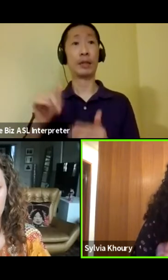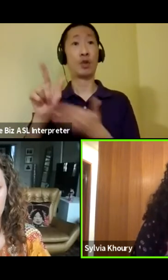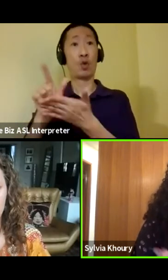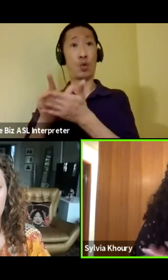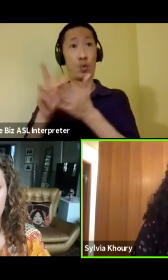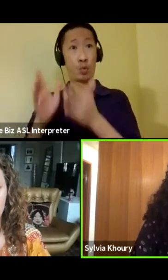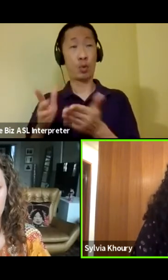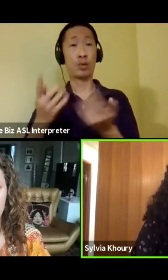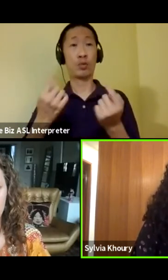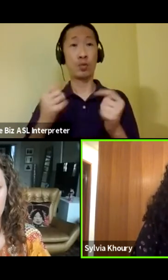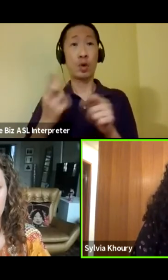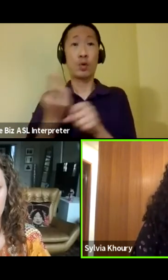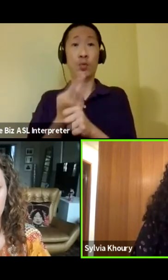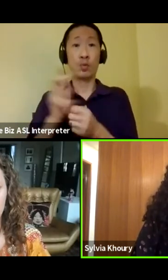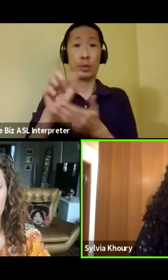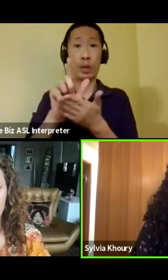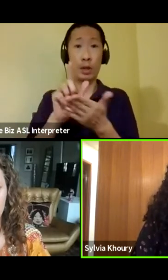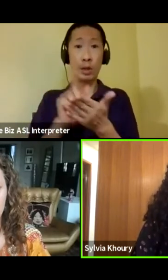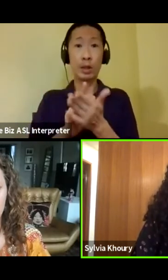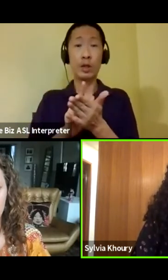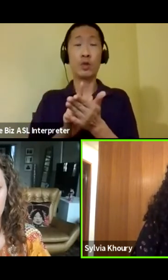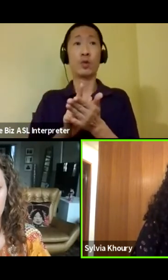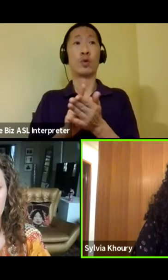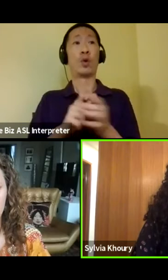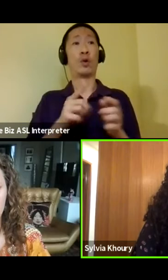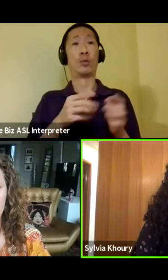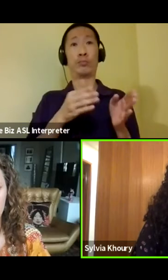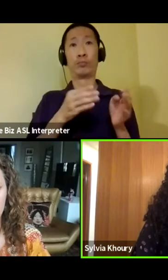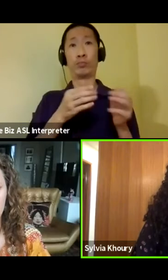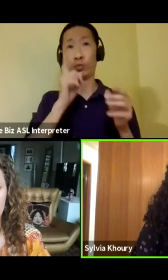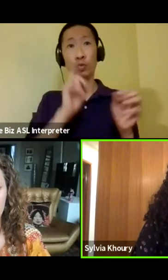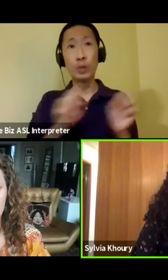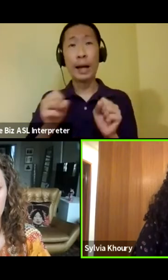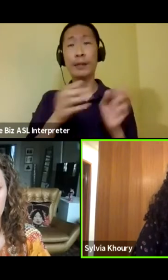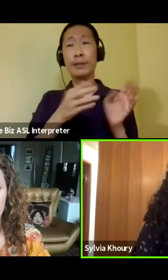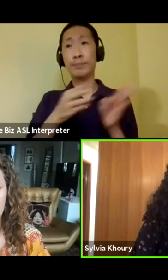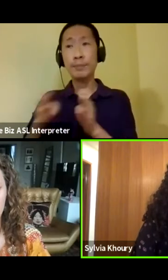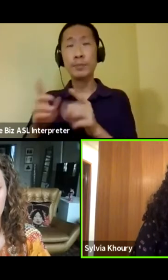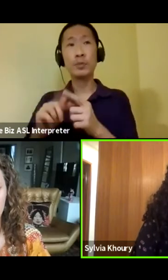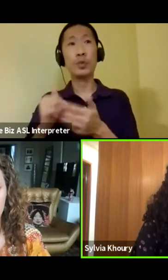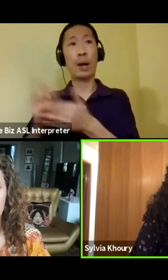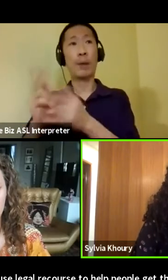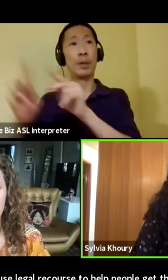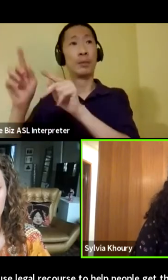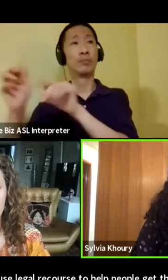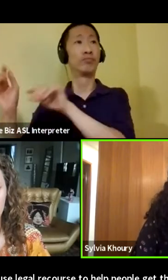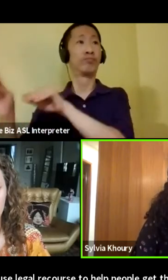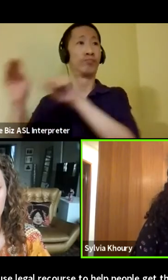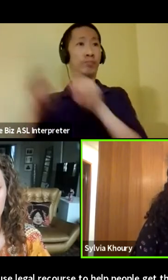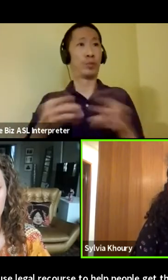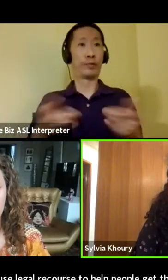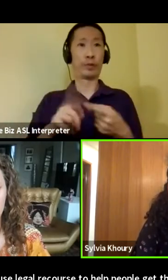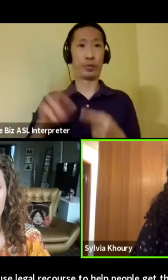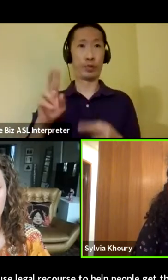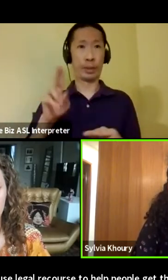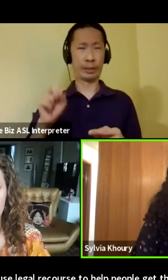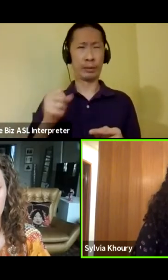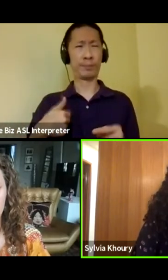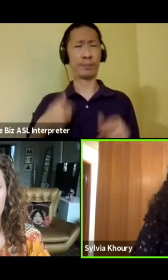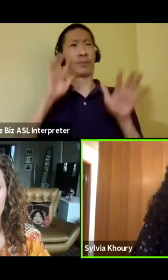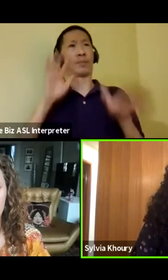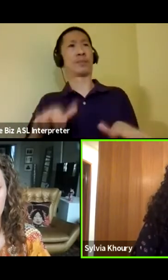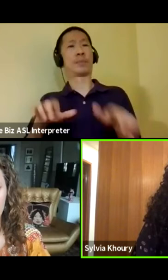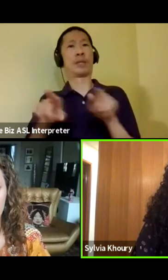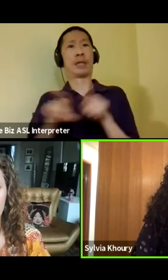trying to use legal recourse to help people get to the United States. So I was shocked, both as an